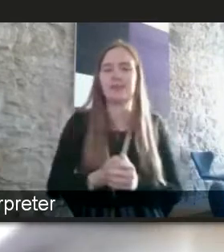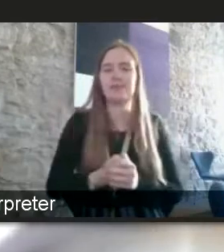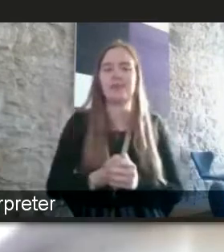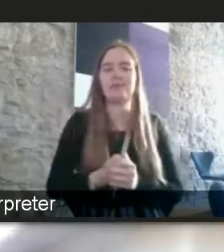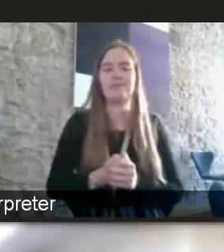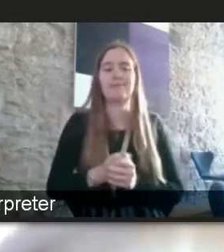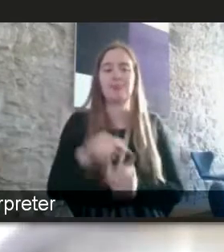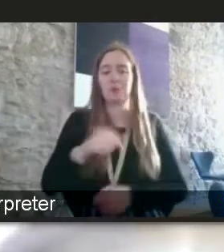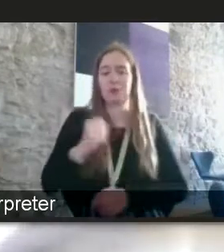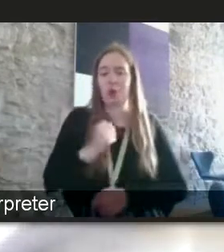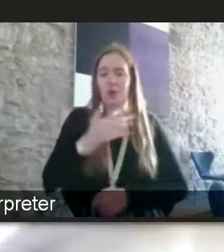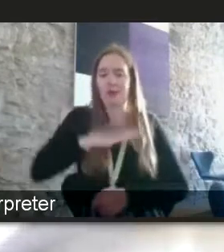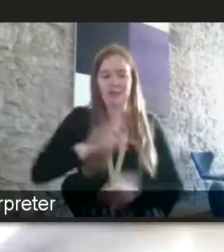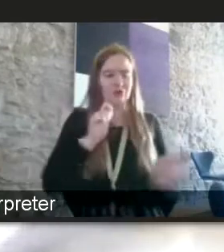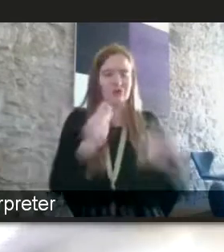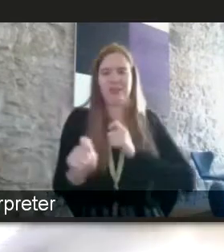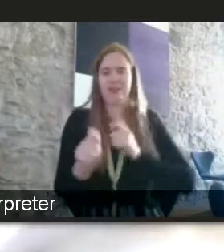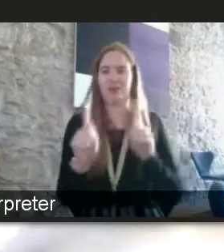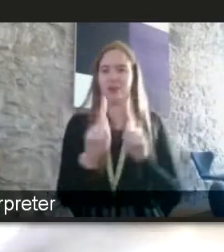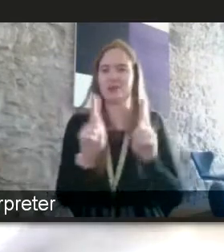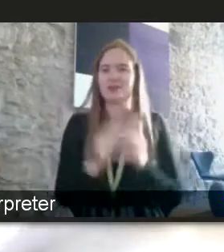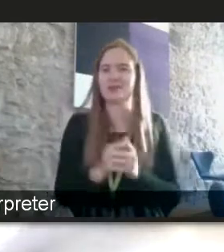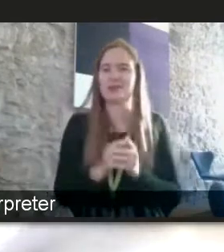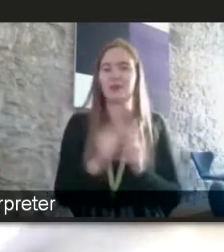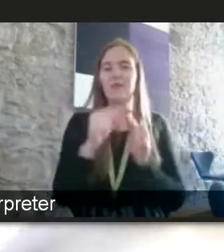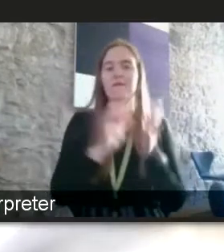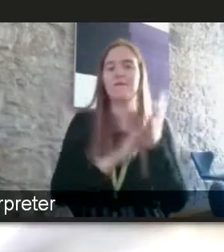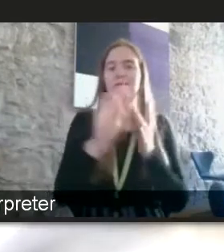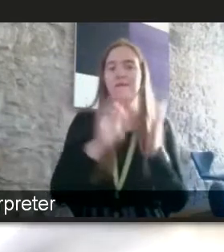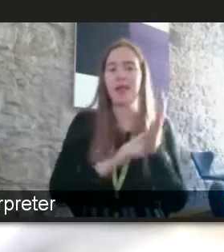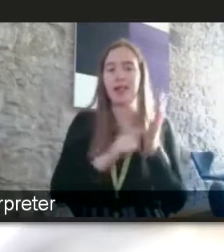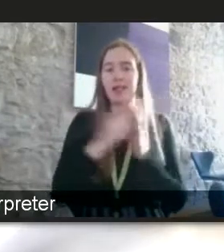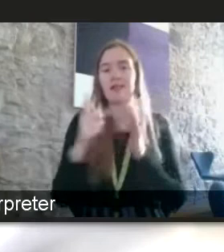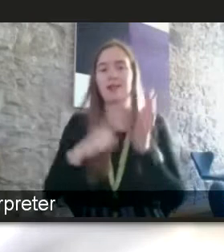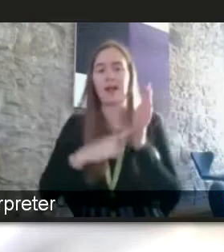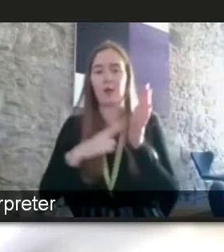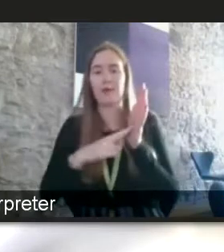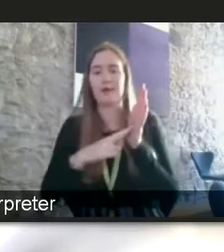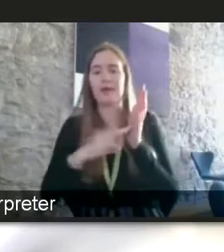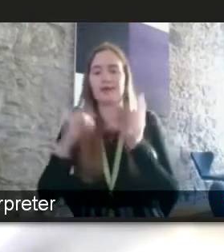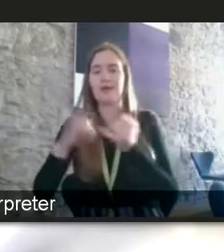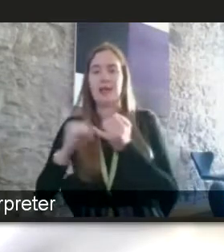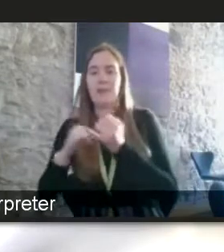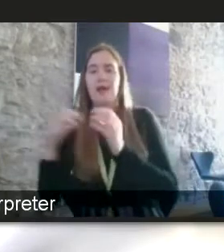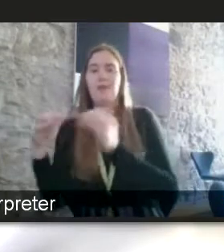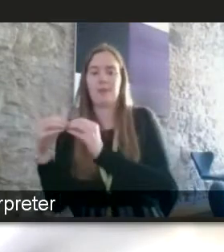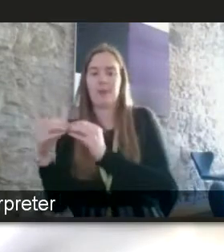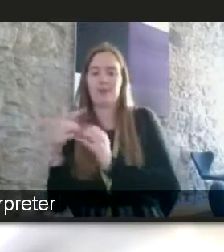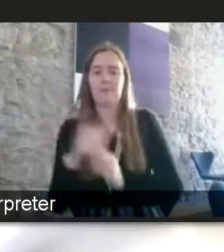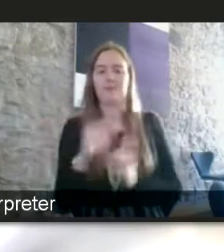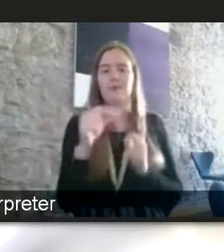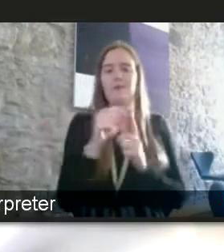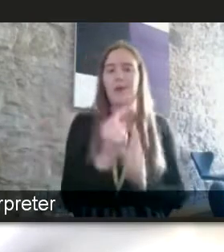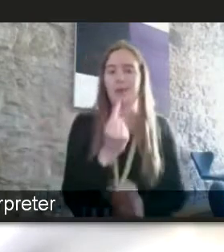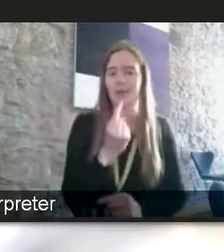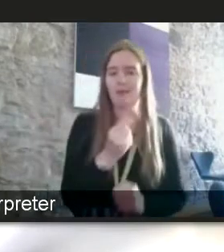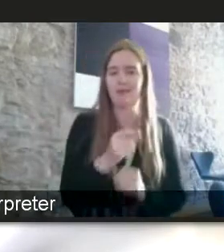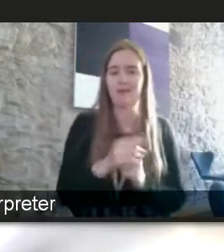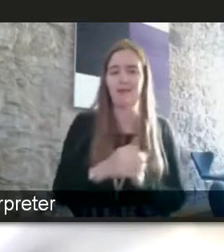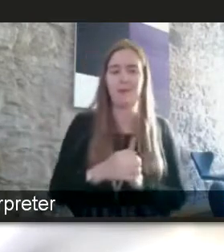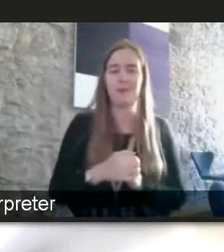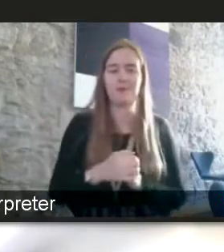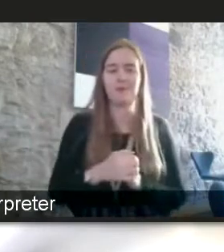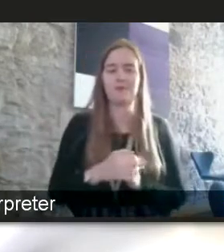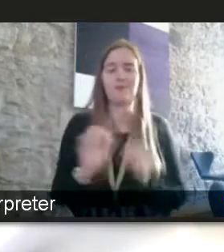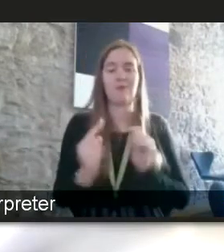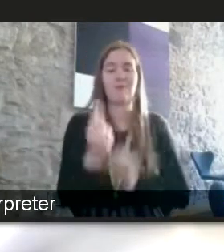changed so phil i'll start with yourself then go to naomi and then south pal then bella yeah well first of all i